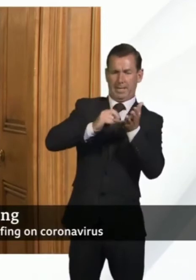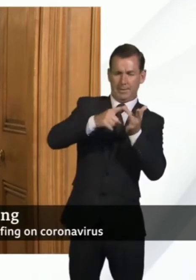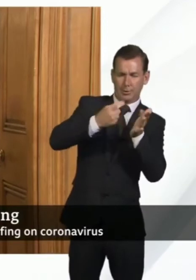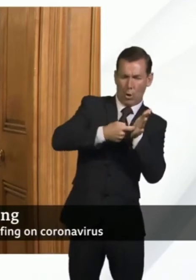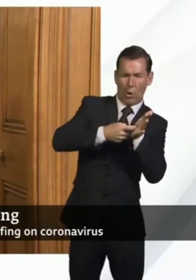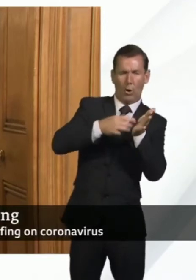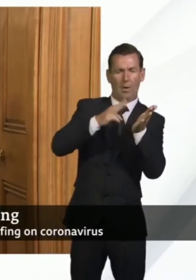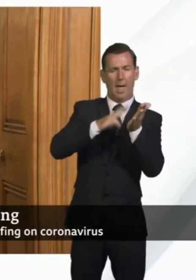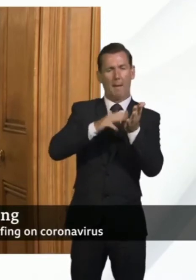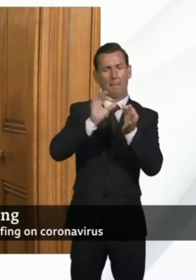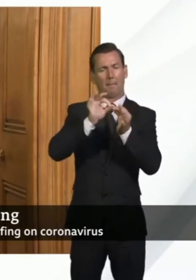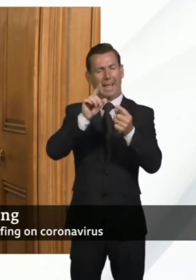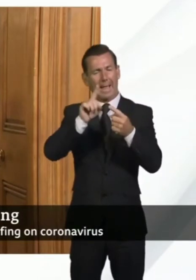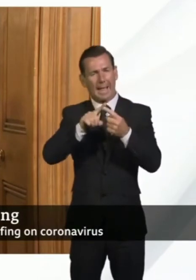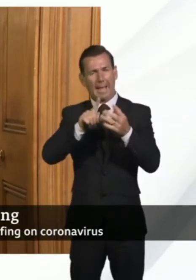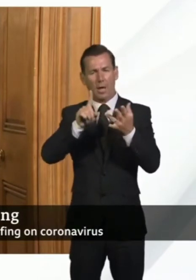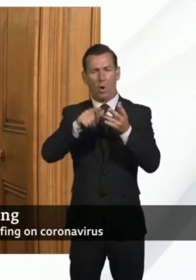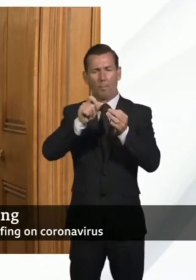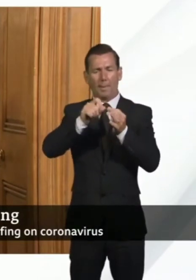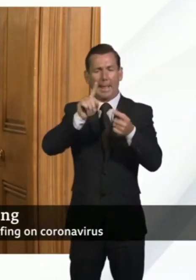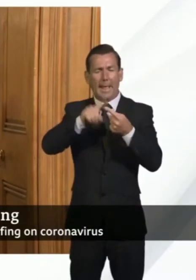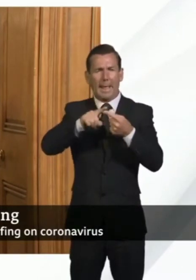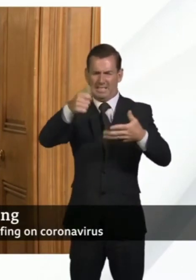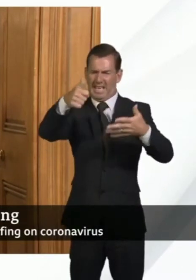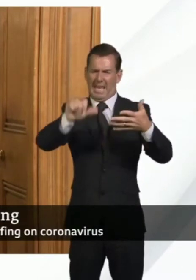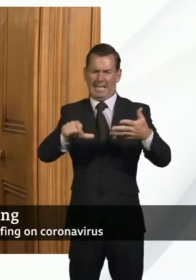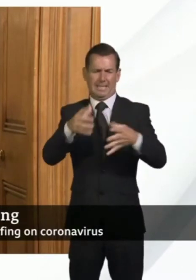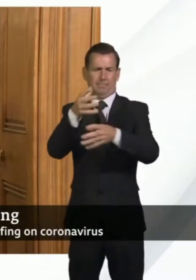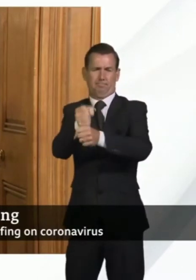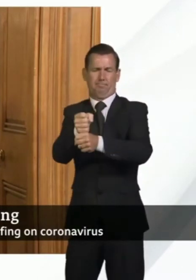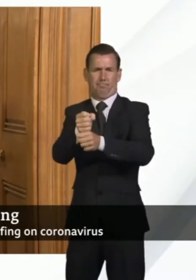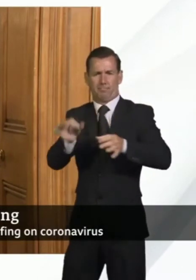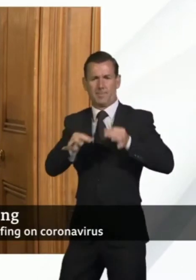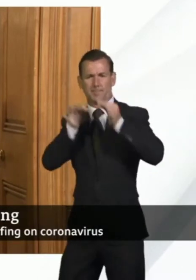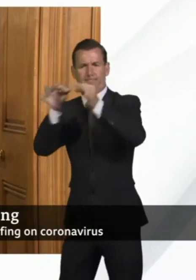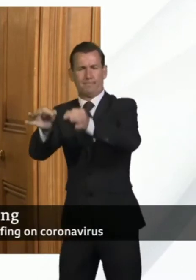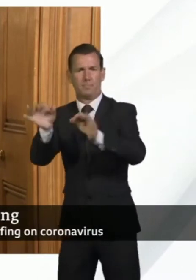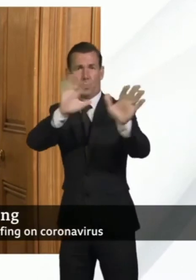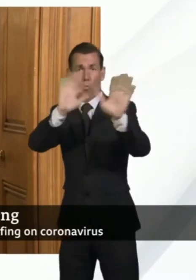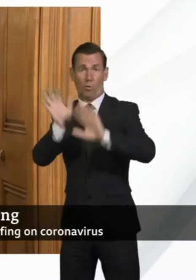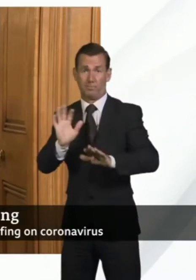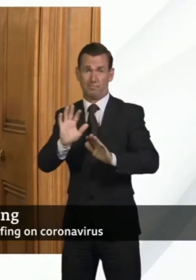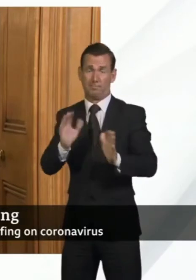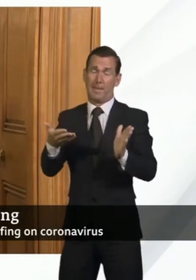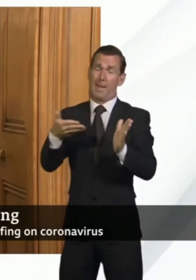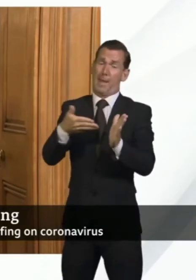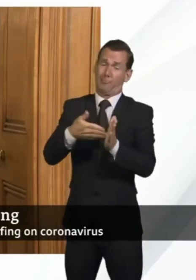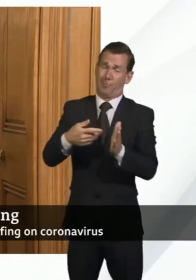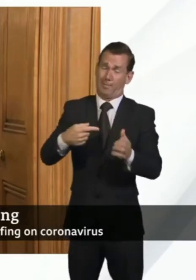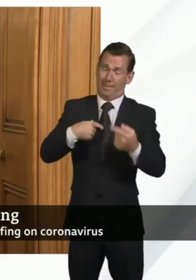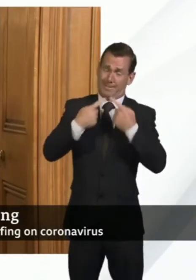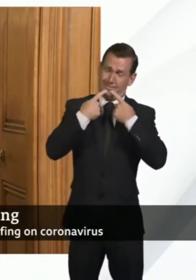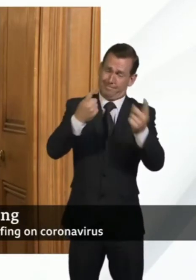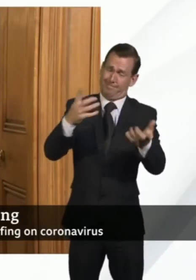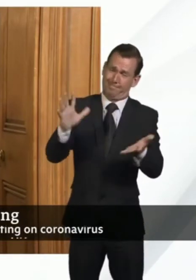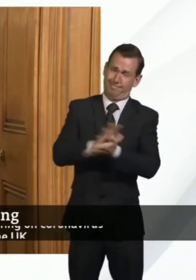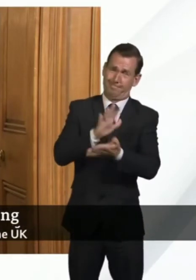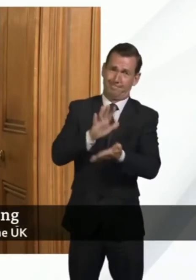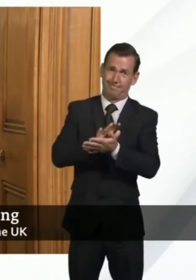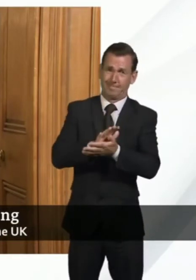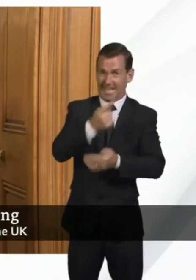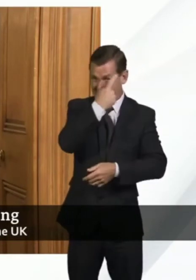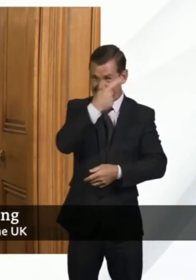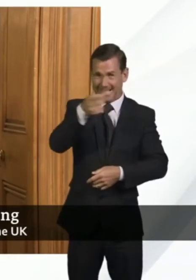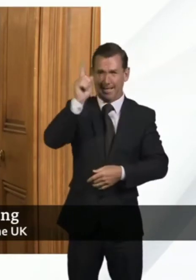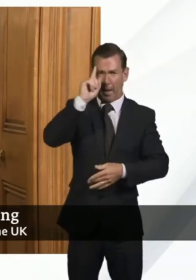celebrated. And as the Prime Minister said today, I'm delighted that Her Majesty the Queen has approved a knighthood for Captain Tom Moore